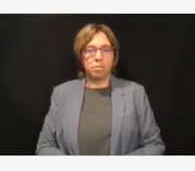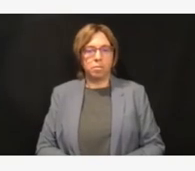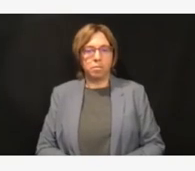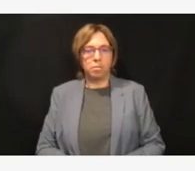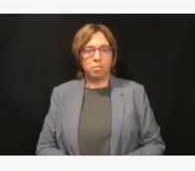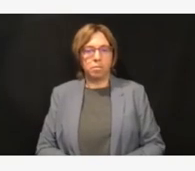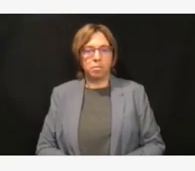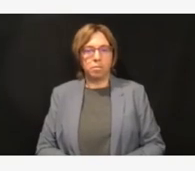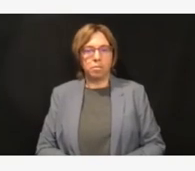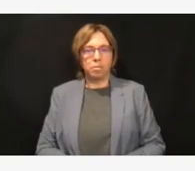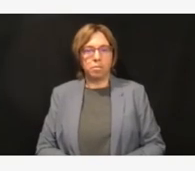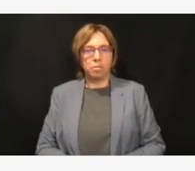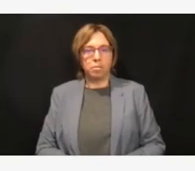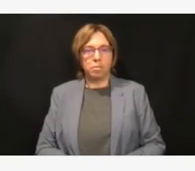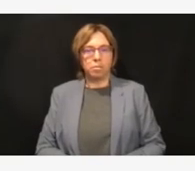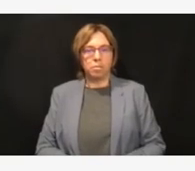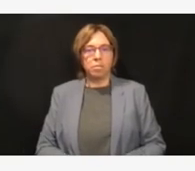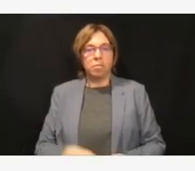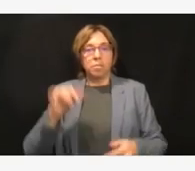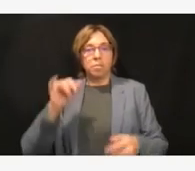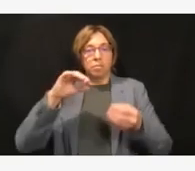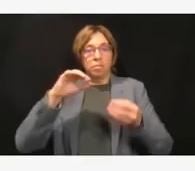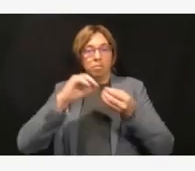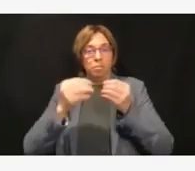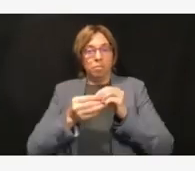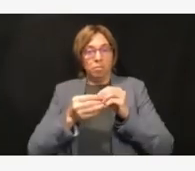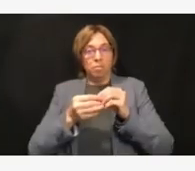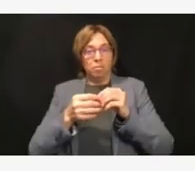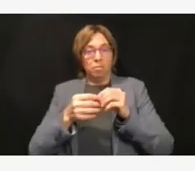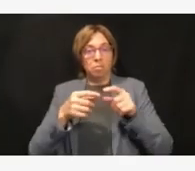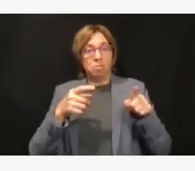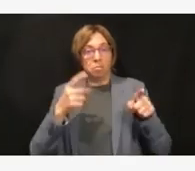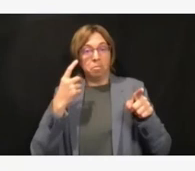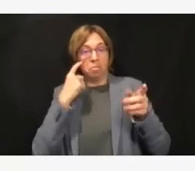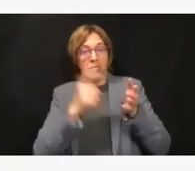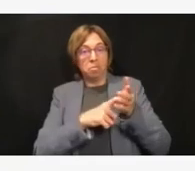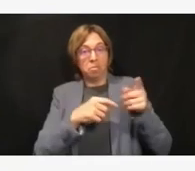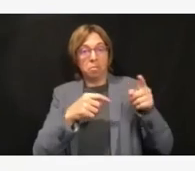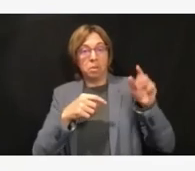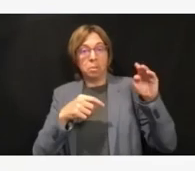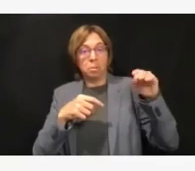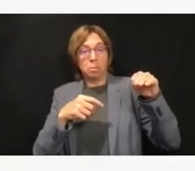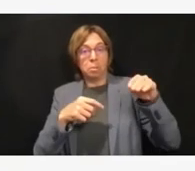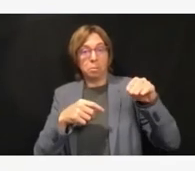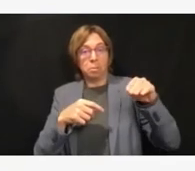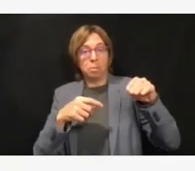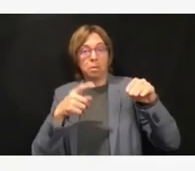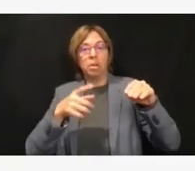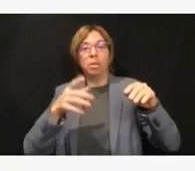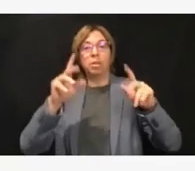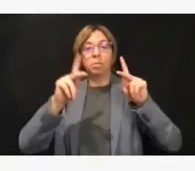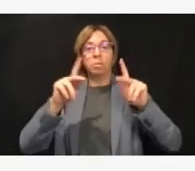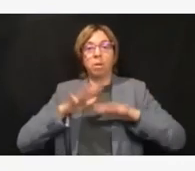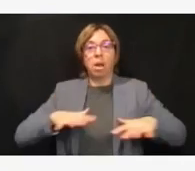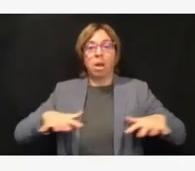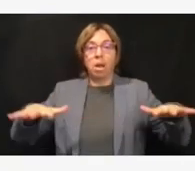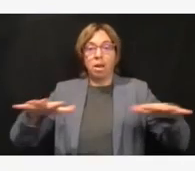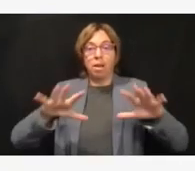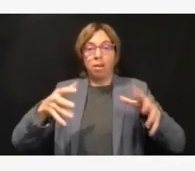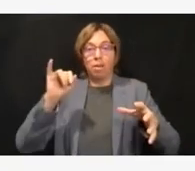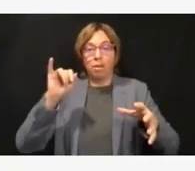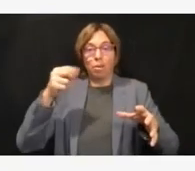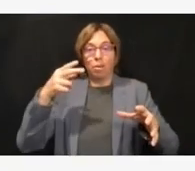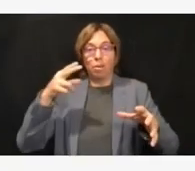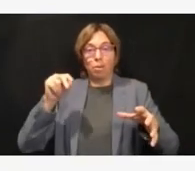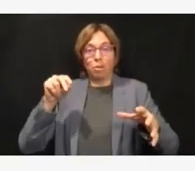dramatic decrease. So it's not a minor thing, especially with the large population there and nearby where you are. So I'll throw